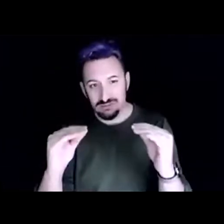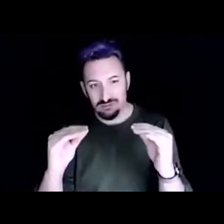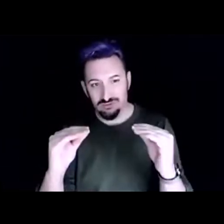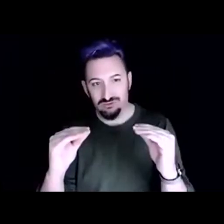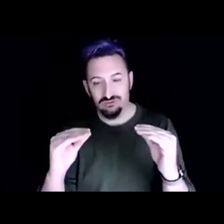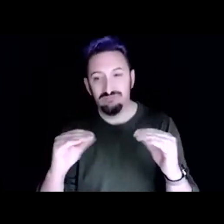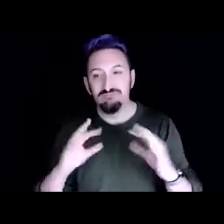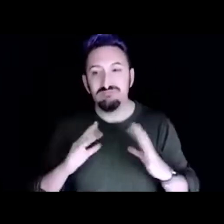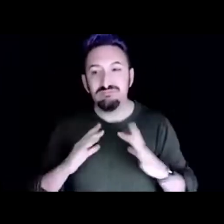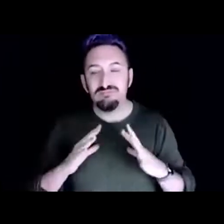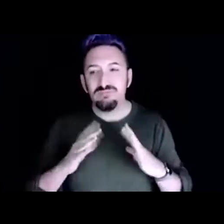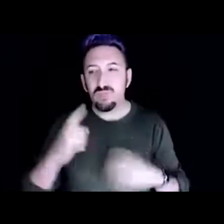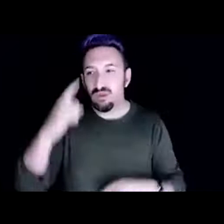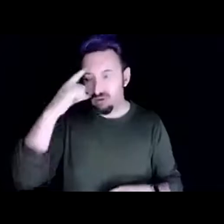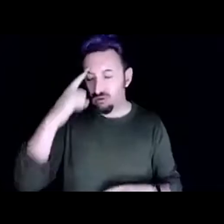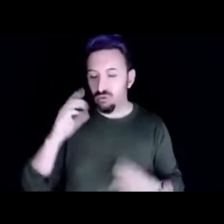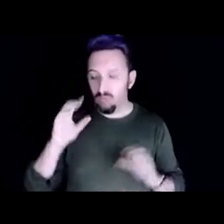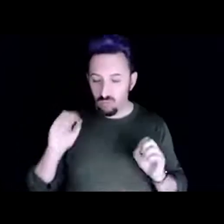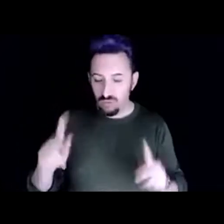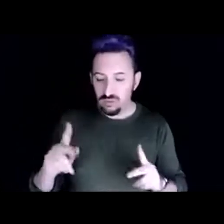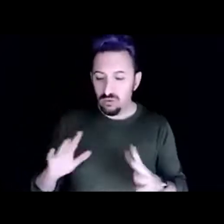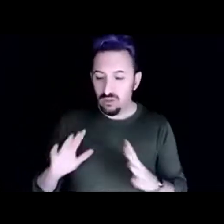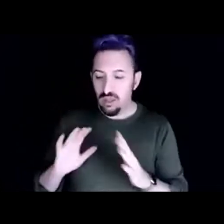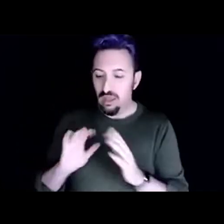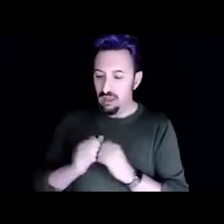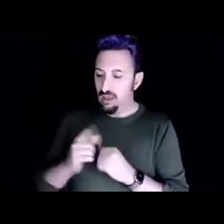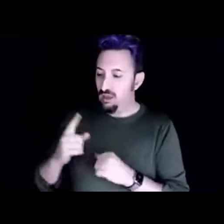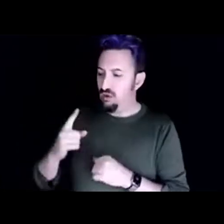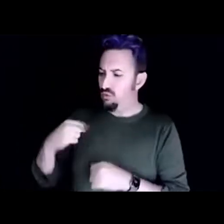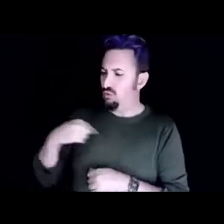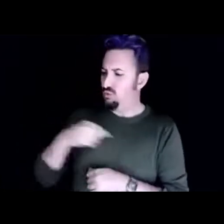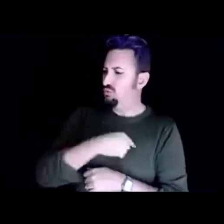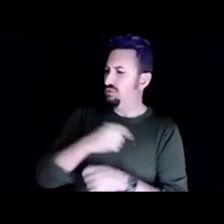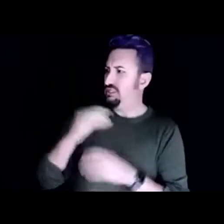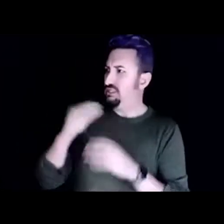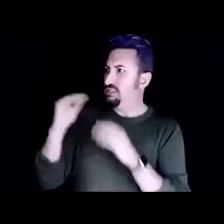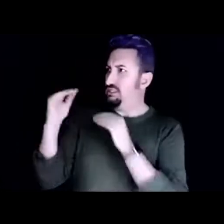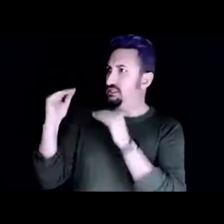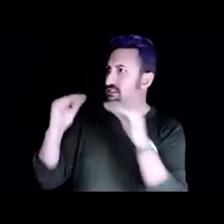how do we teach people beyond the PDC?